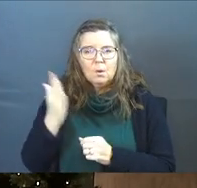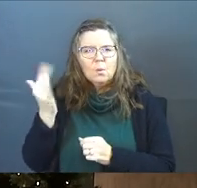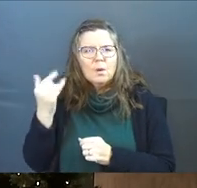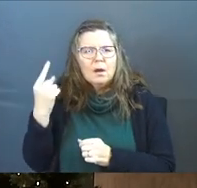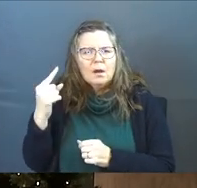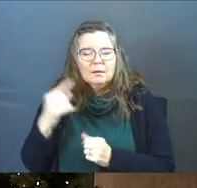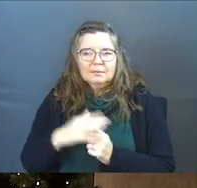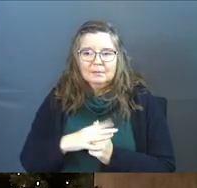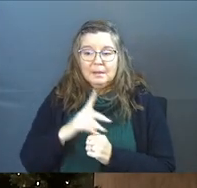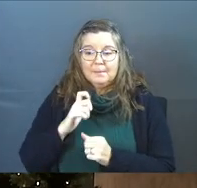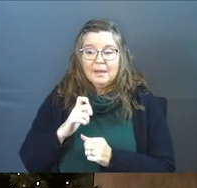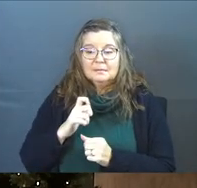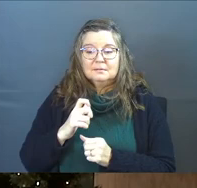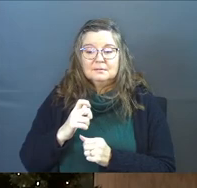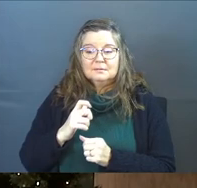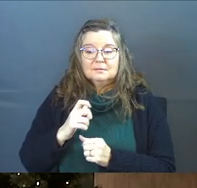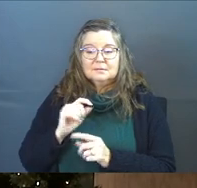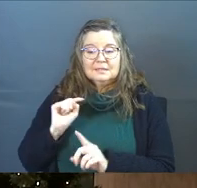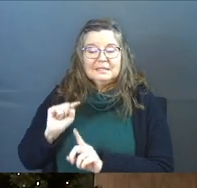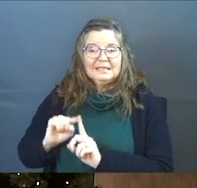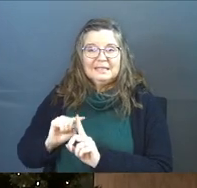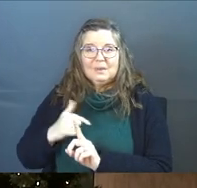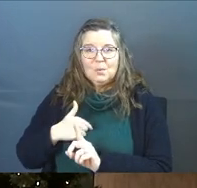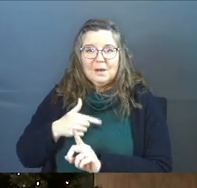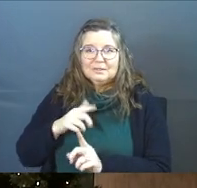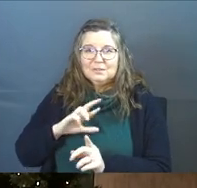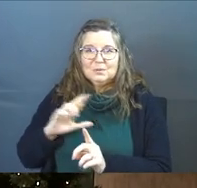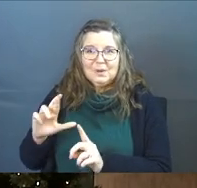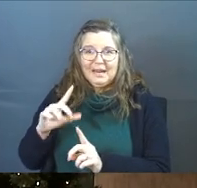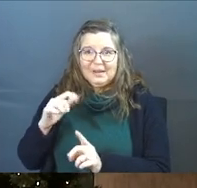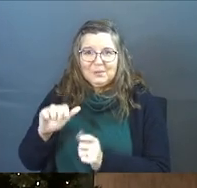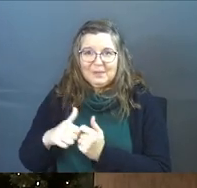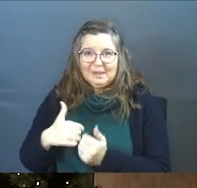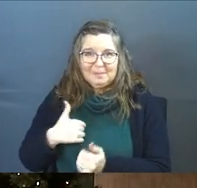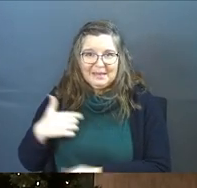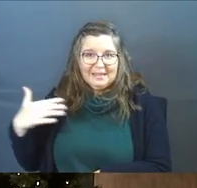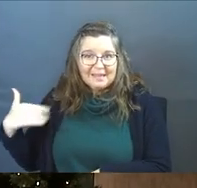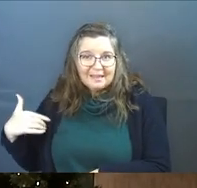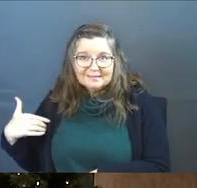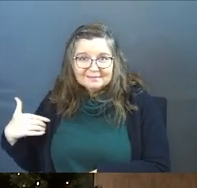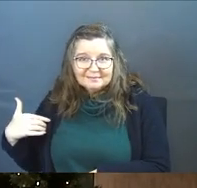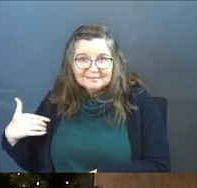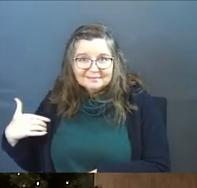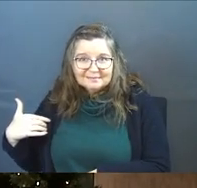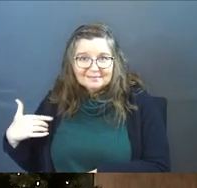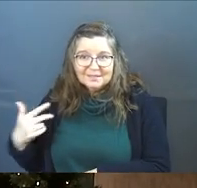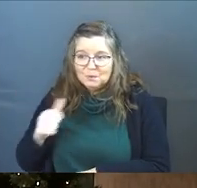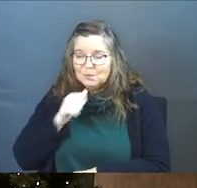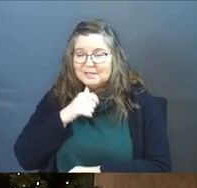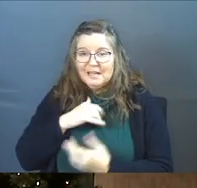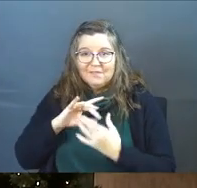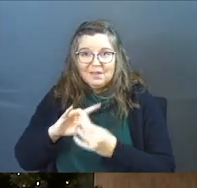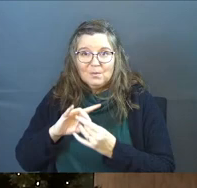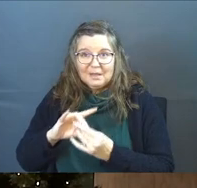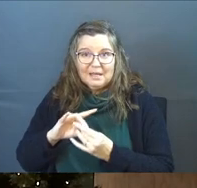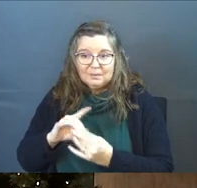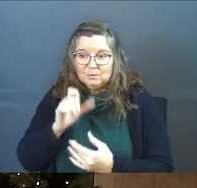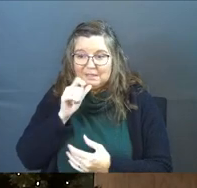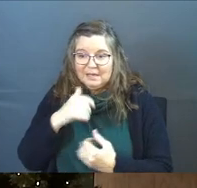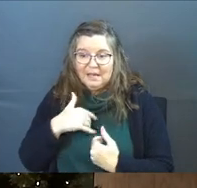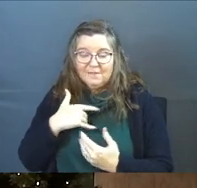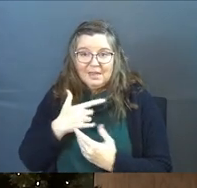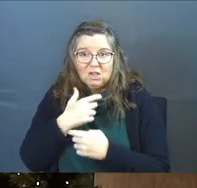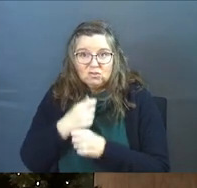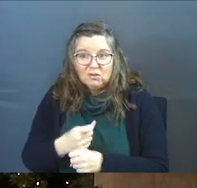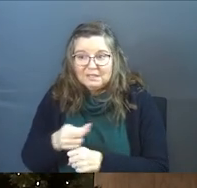Why? Because he wasn't there with me yet. We didn't have that relationship. We didn't